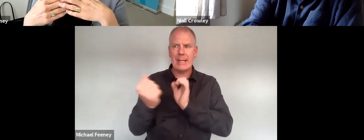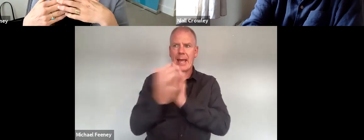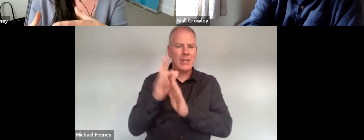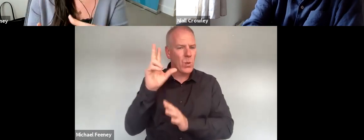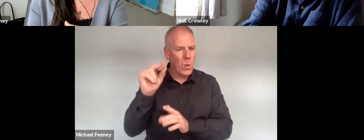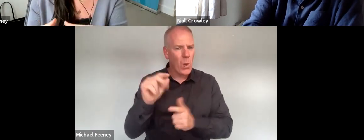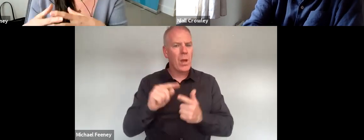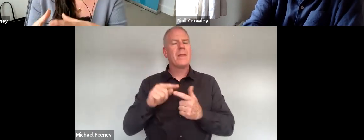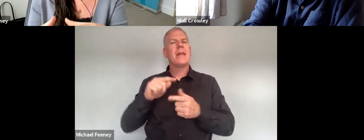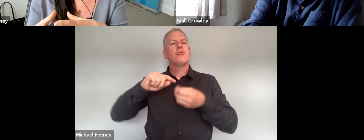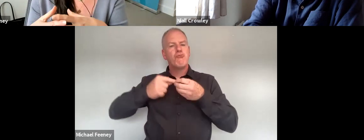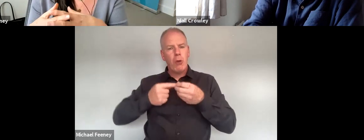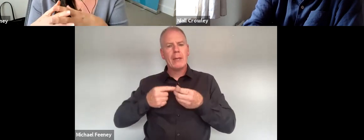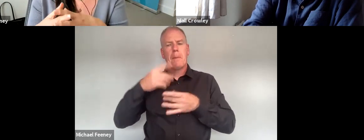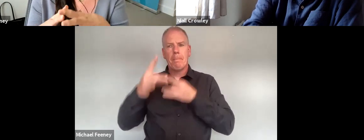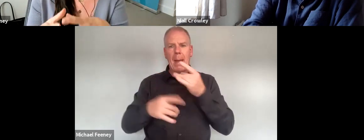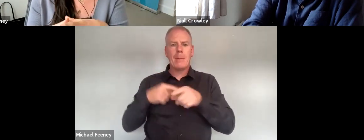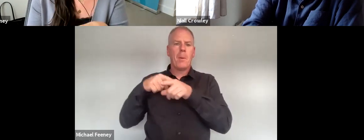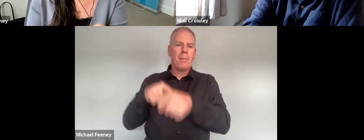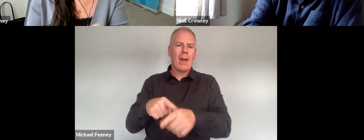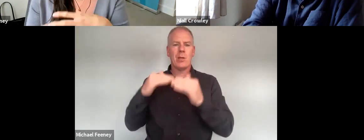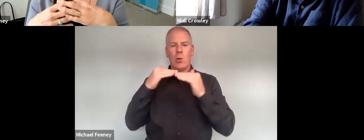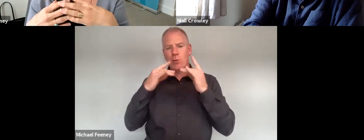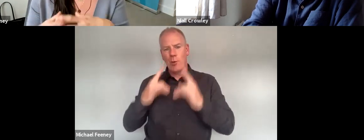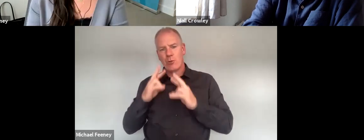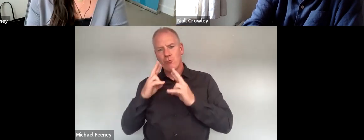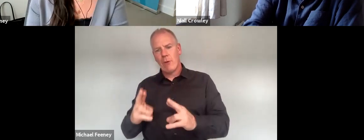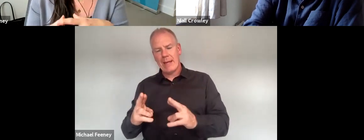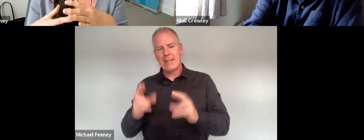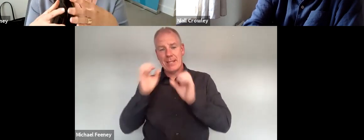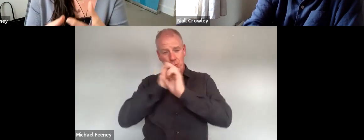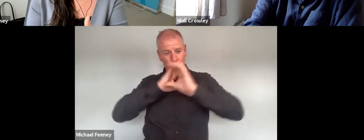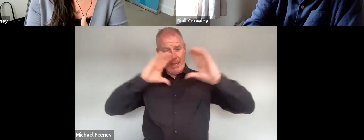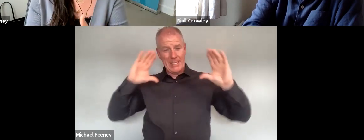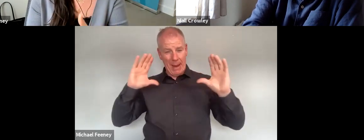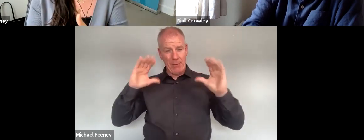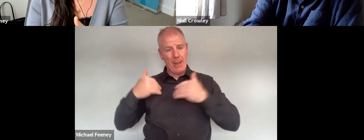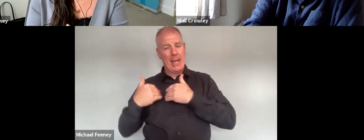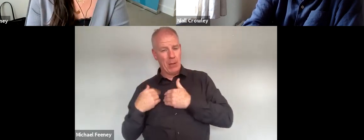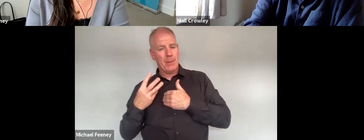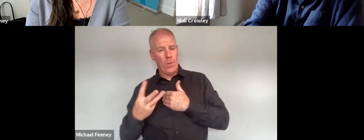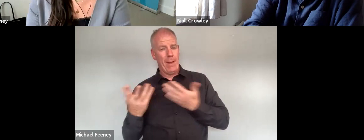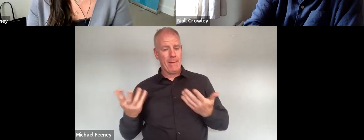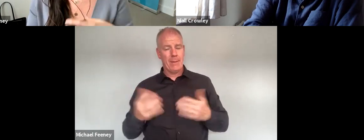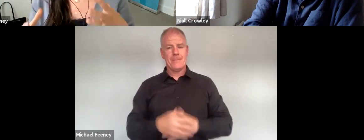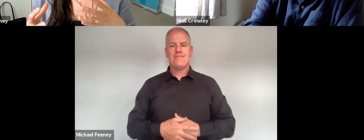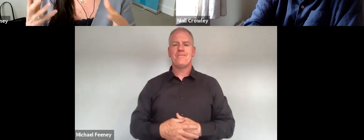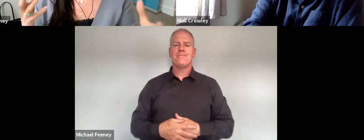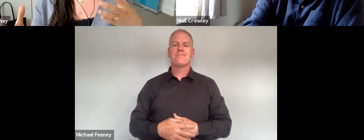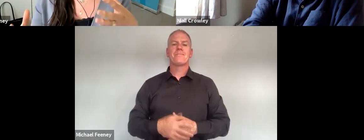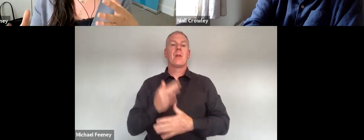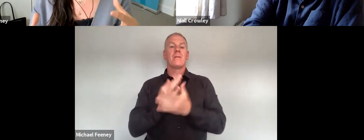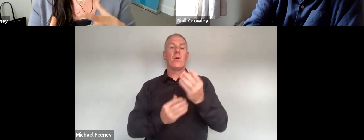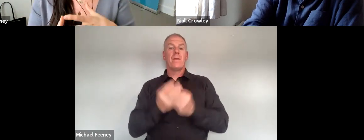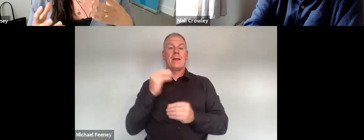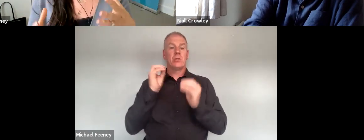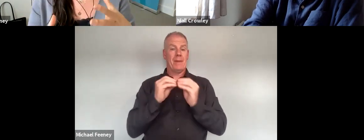they are proactive in compliance with equality and human rights in a transparent and in an accountable way there's a couple of things to